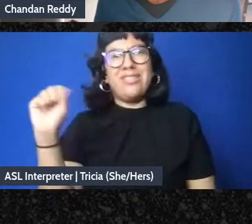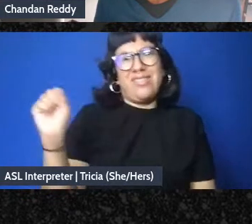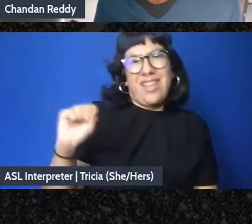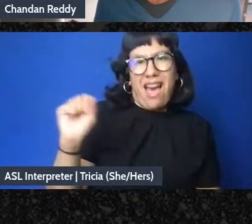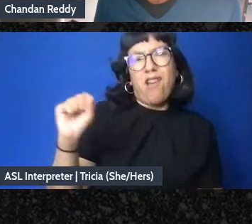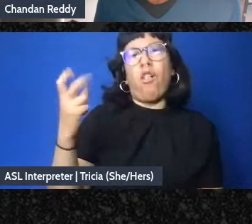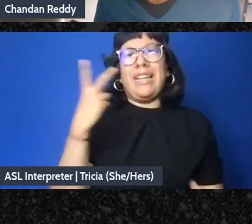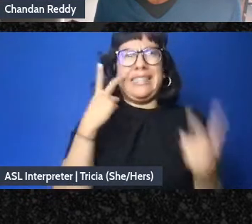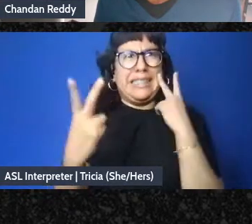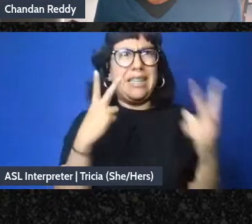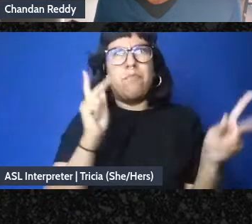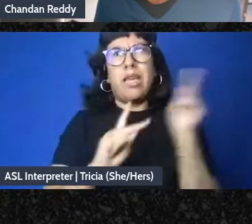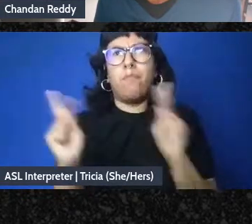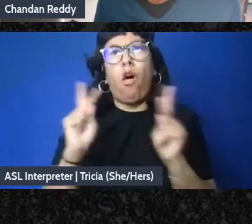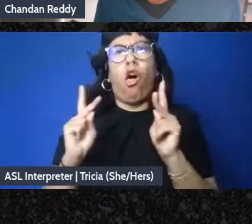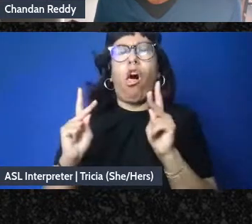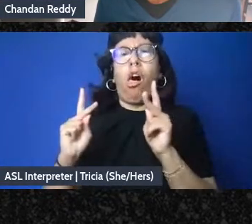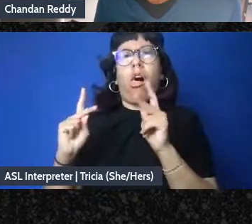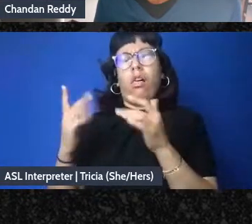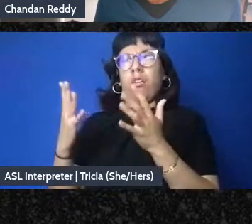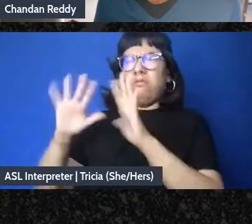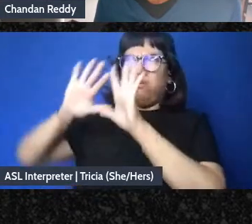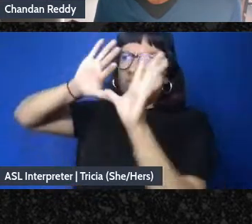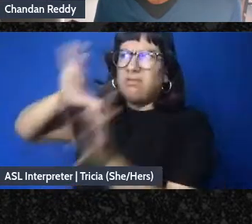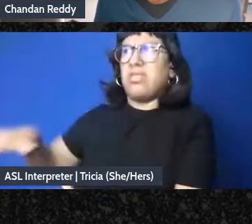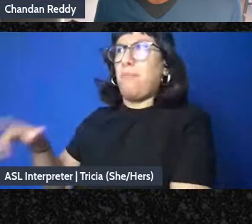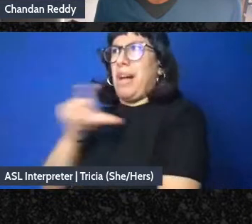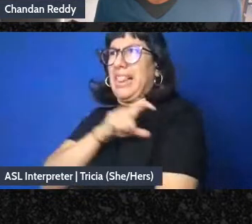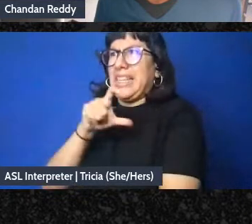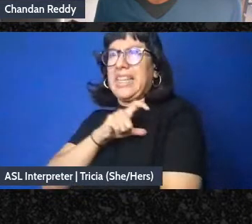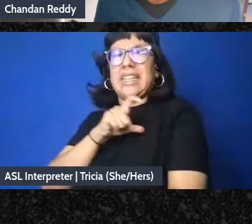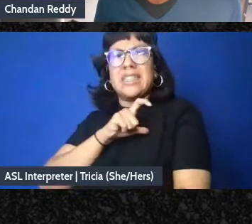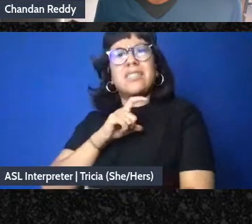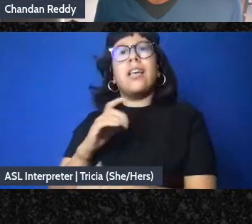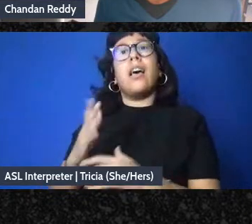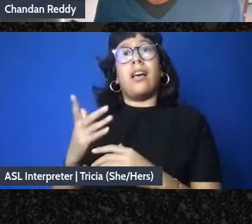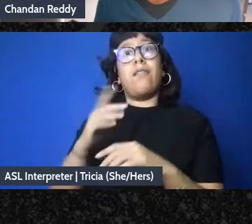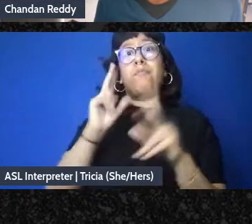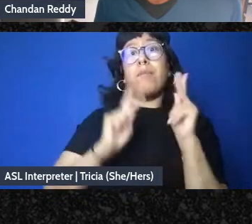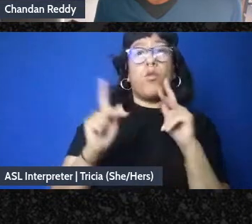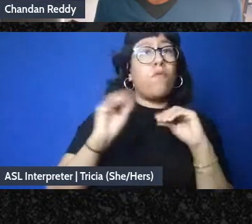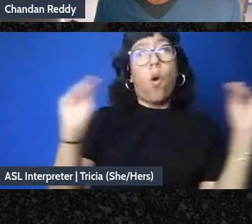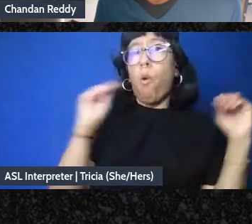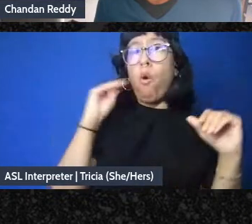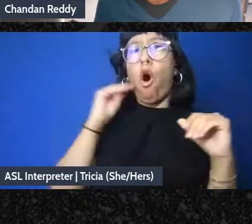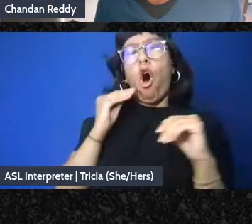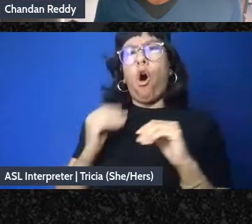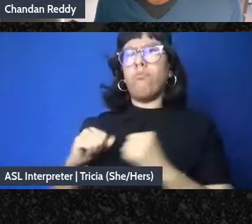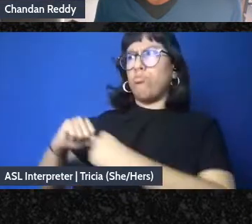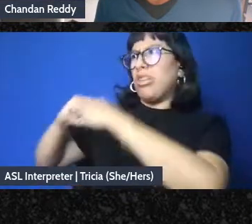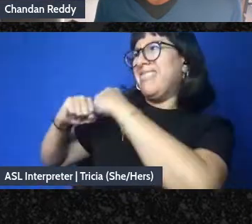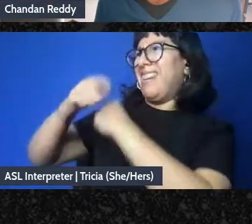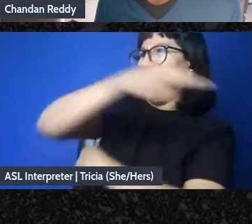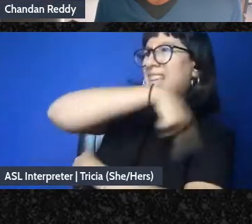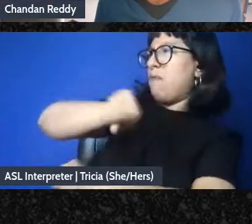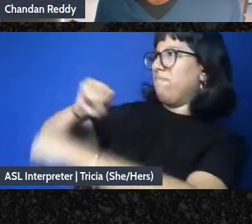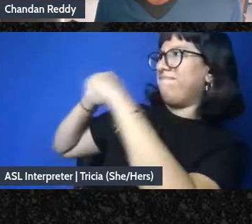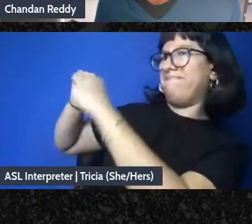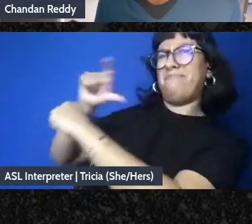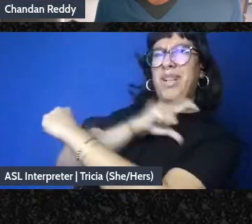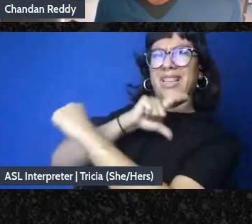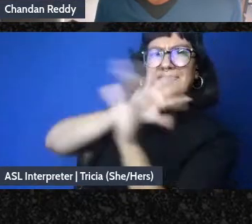these fights where people are getting between the police and unhoused people living in camps and to me that thing that Clee mentioned like it's mutual aid